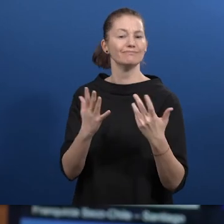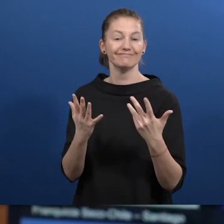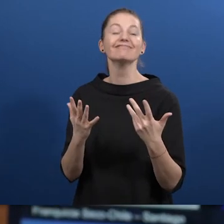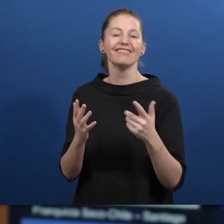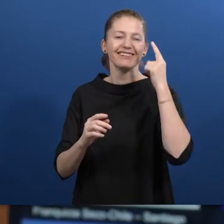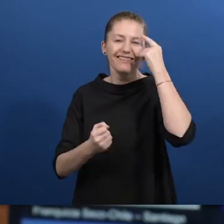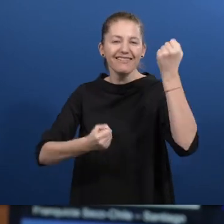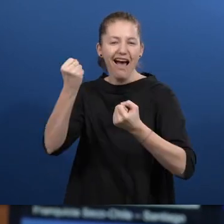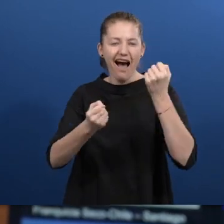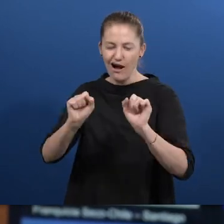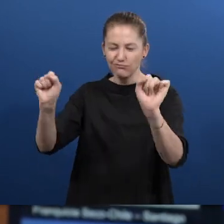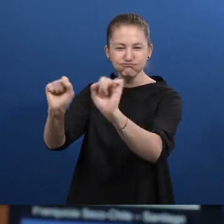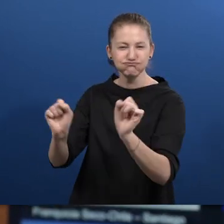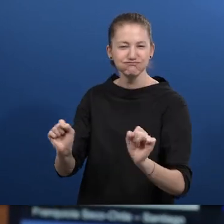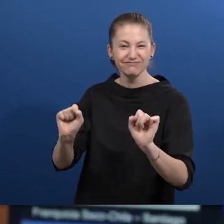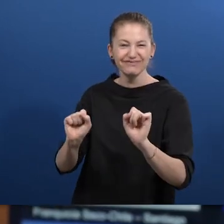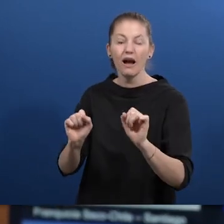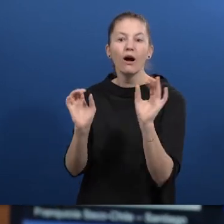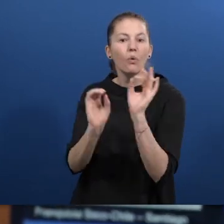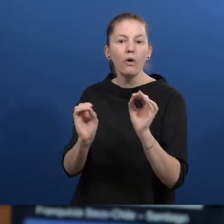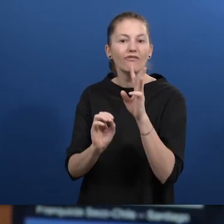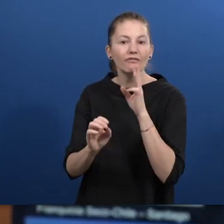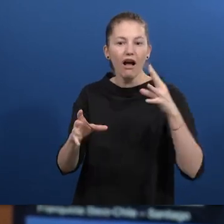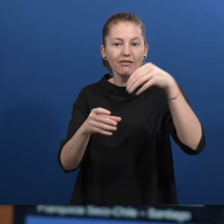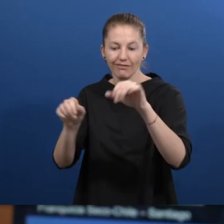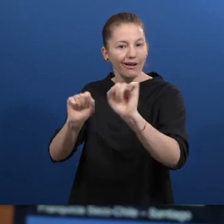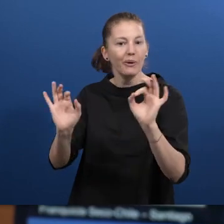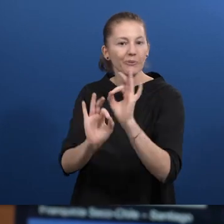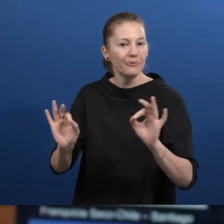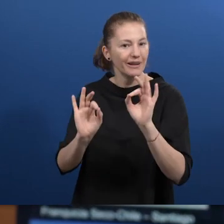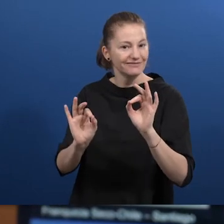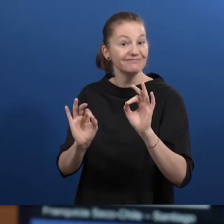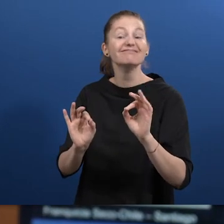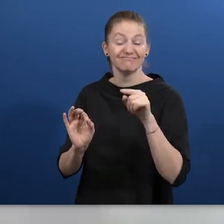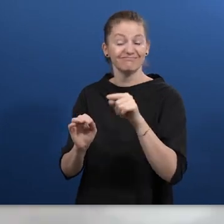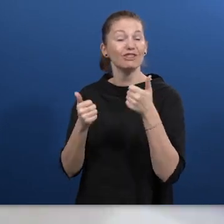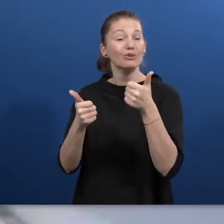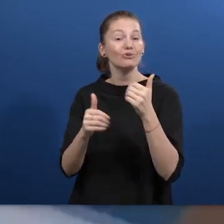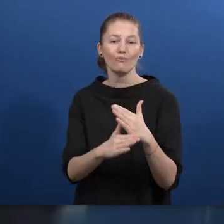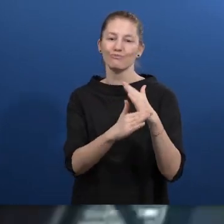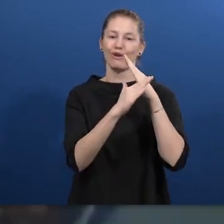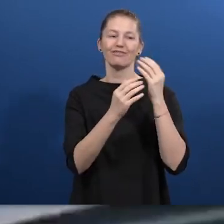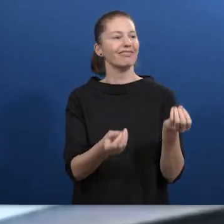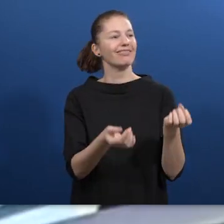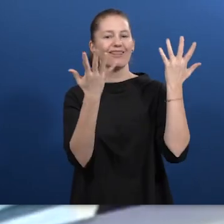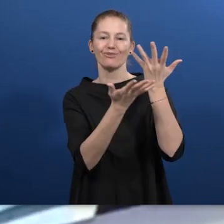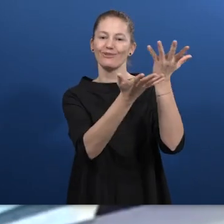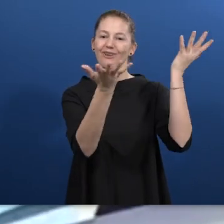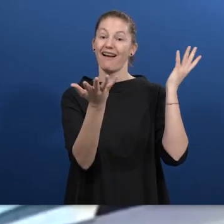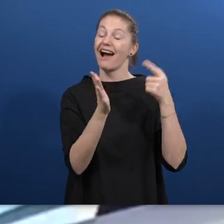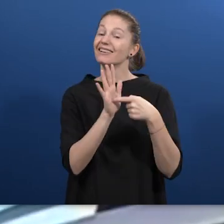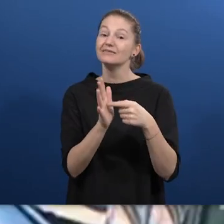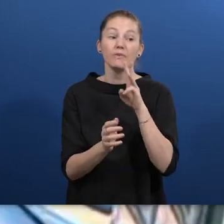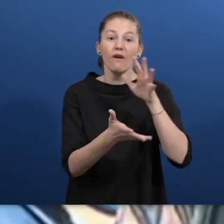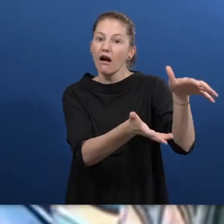water, protect a natural resource such as water, and support the integration